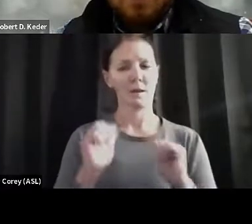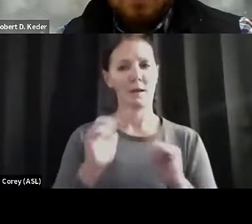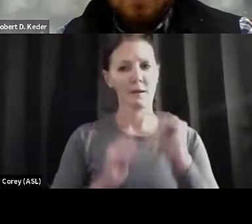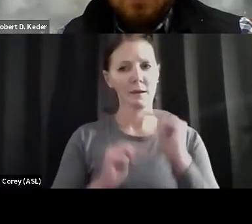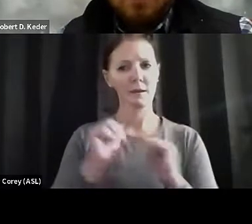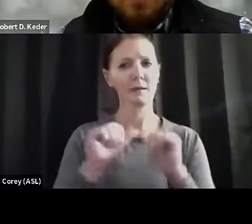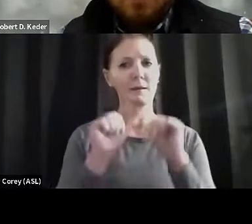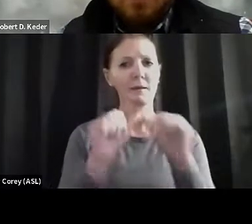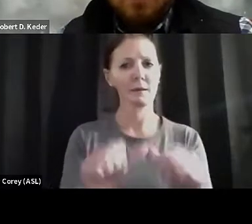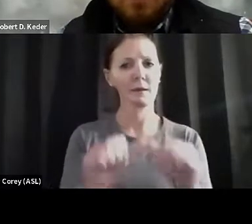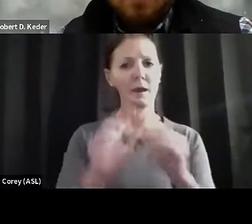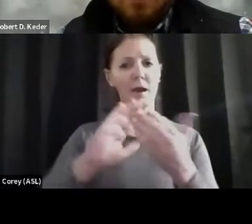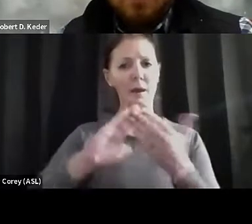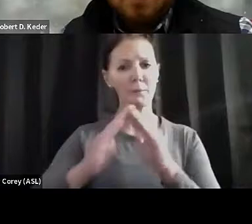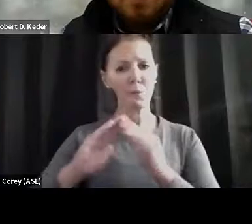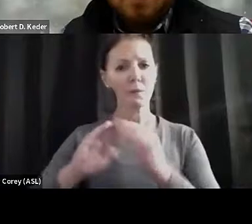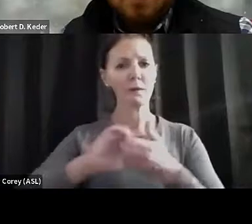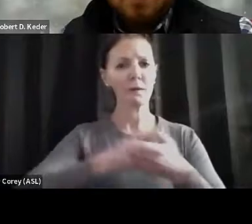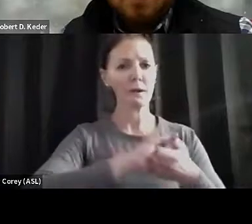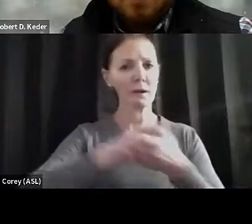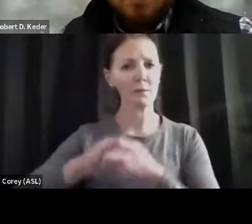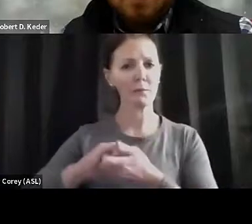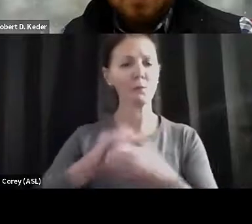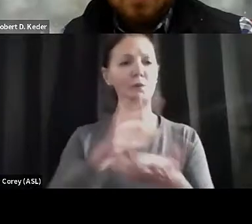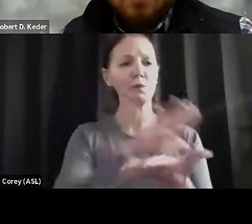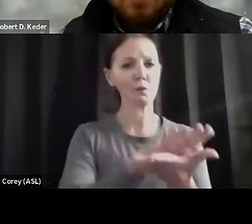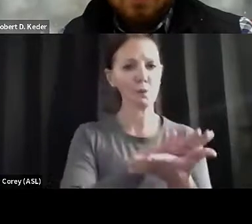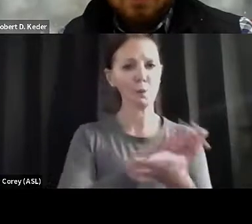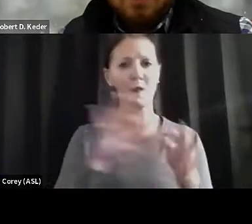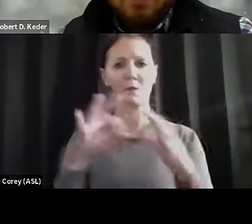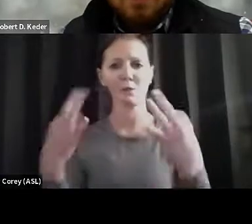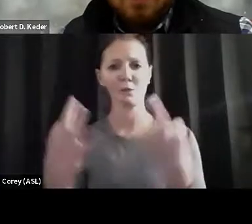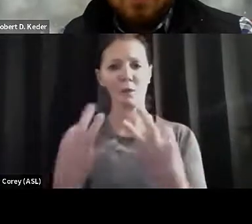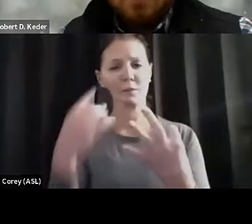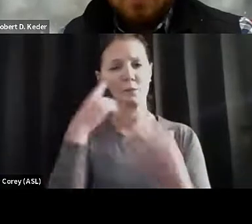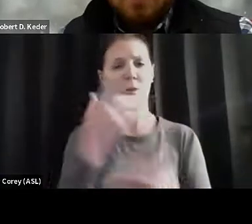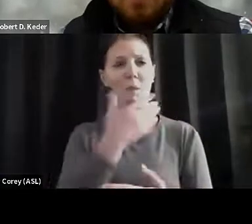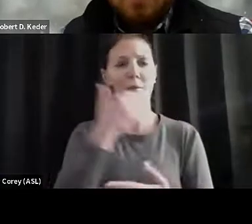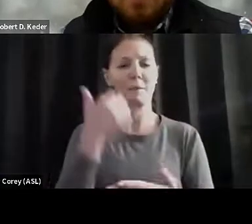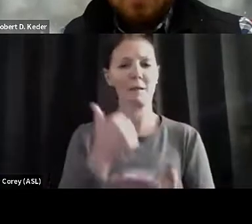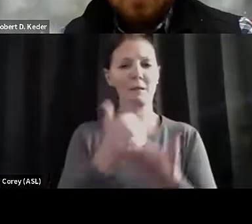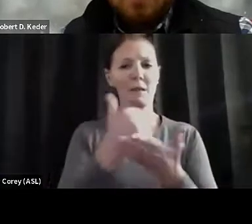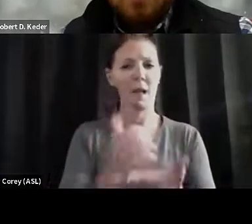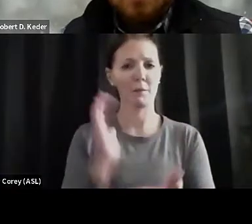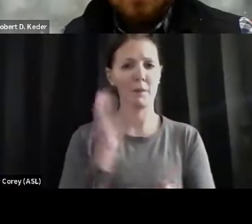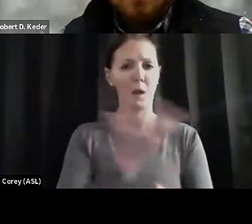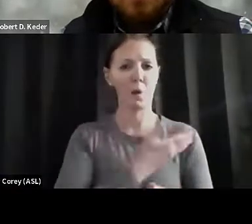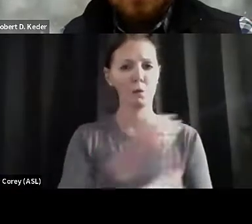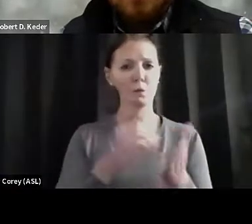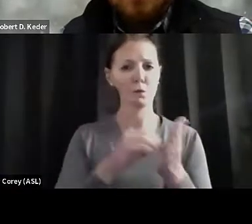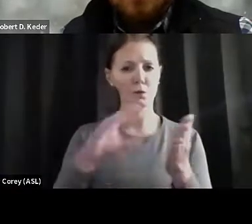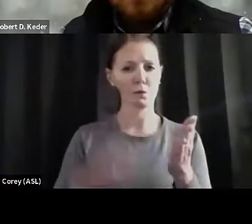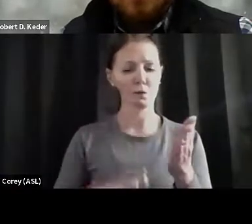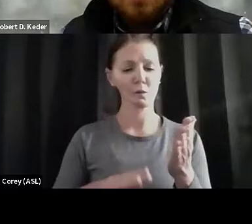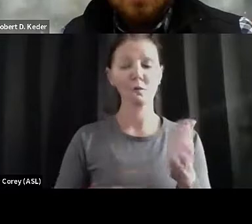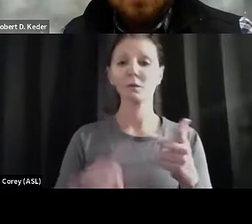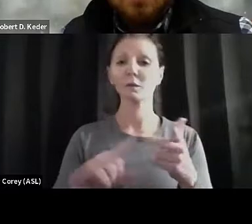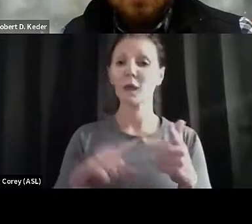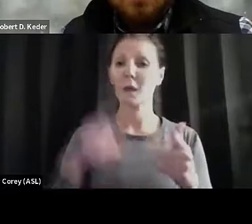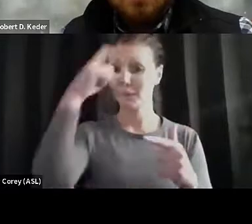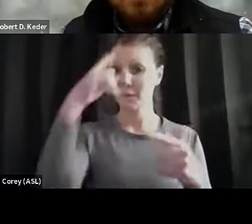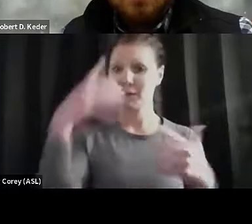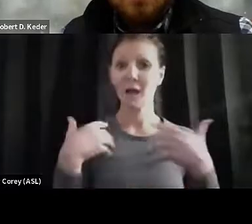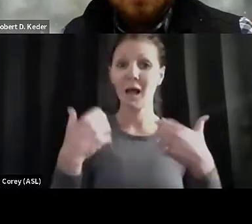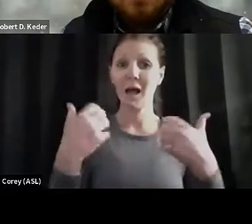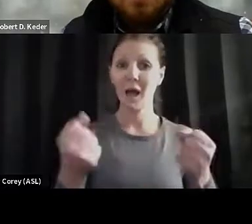to ensure the best health for an outcome for our students? What are the mental health implications of everything that we have gone through the